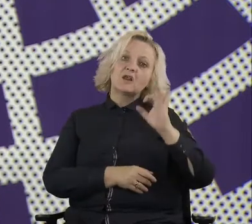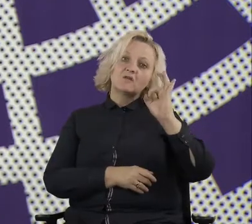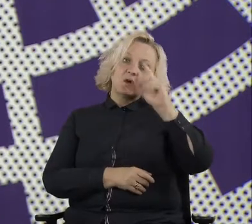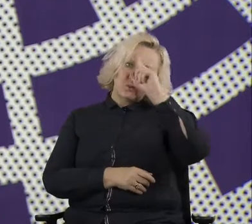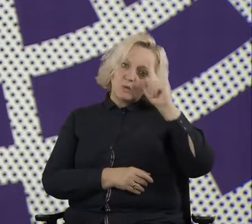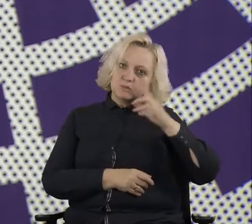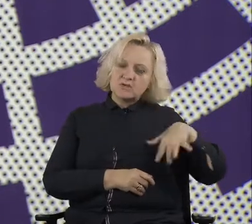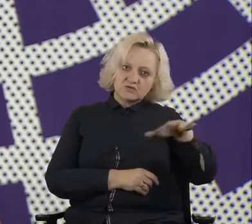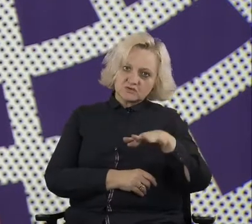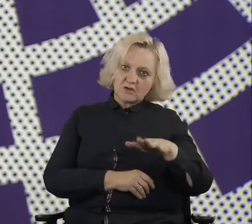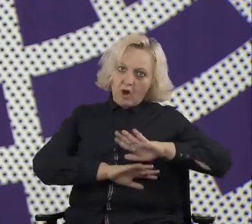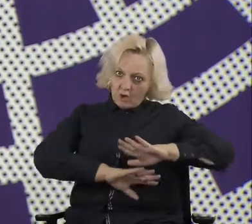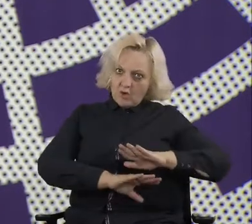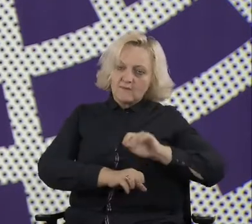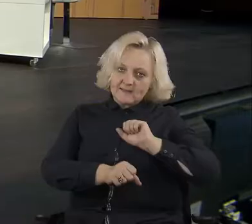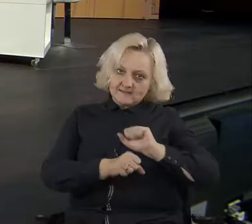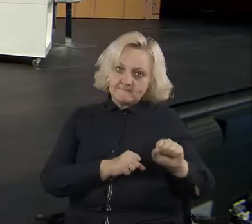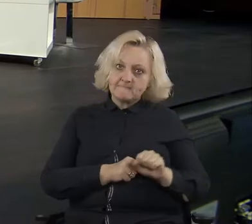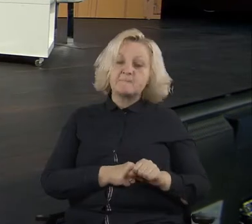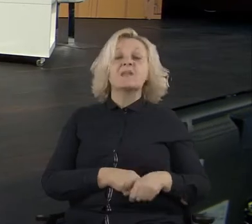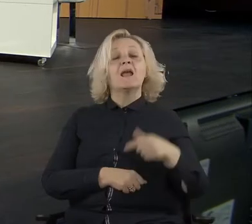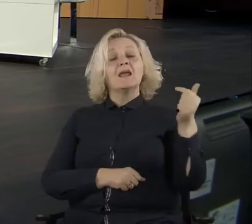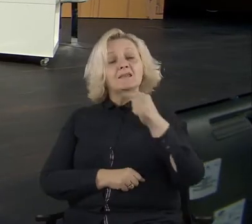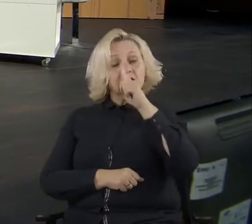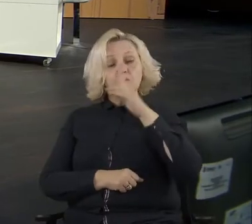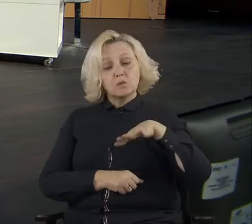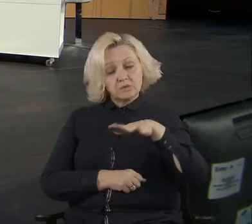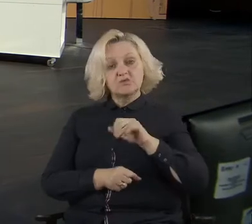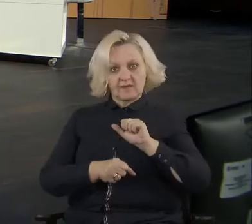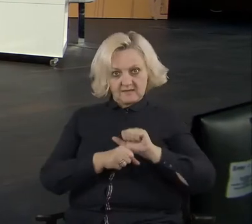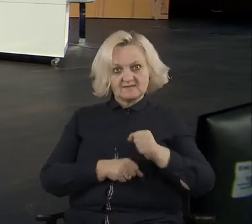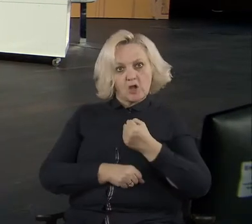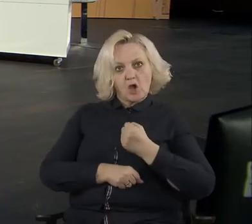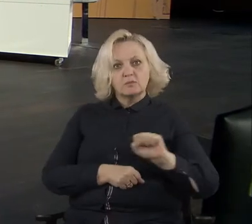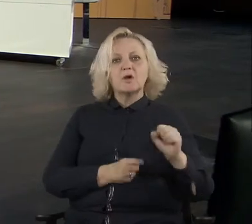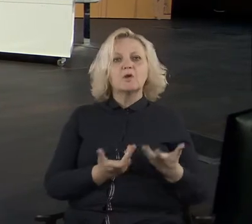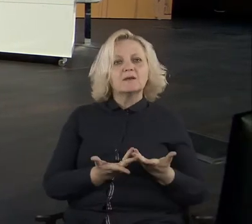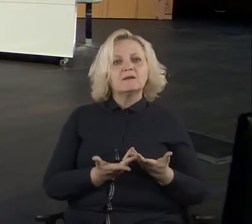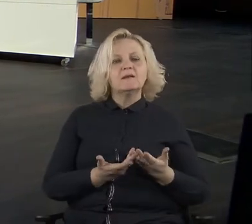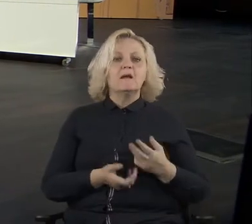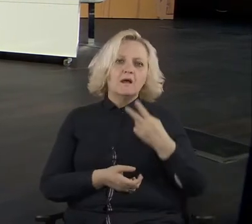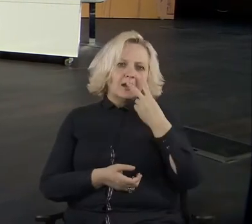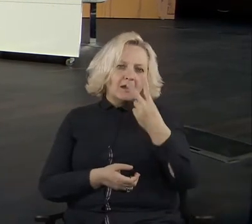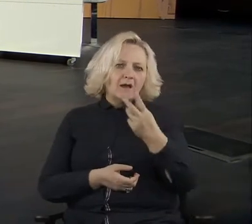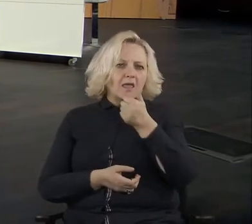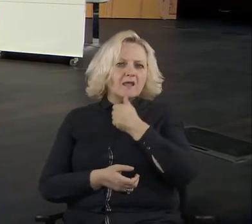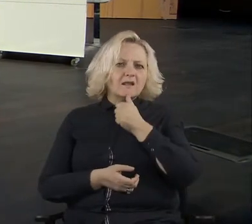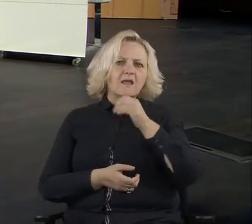of co-defined. So I see, at least in Estonia, in a very tiny country of 1.3 million only,